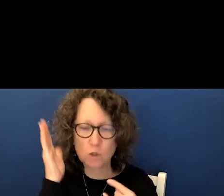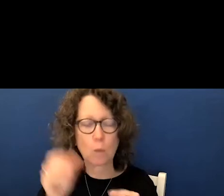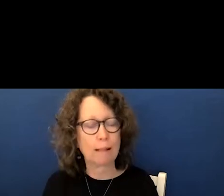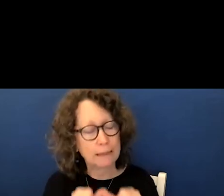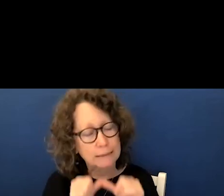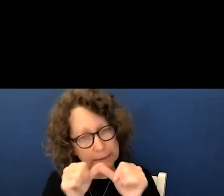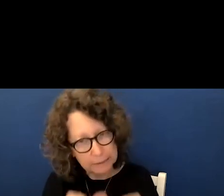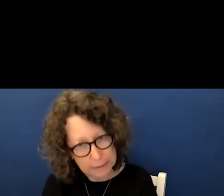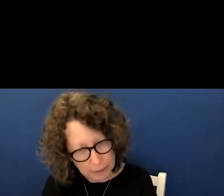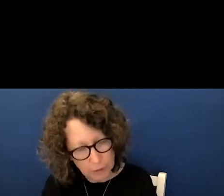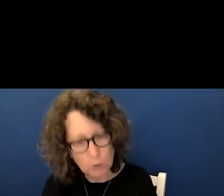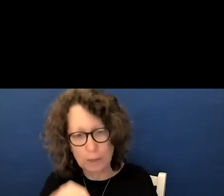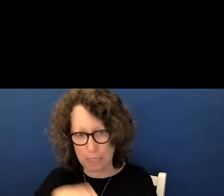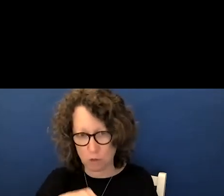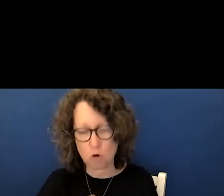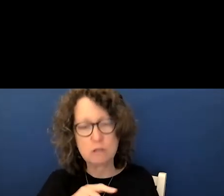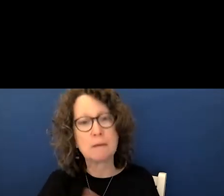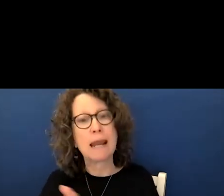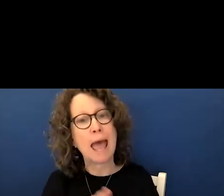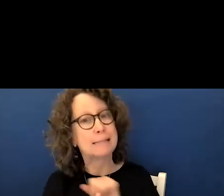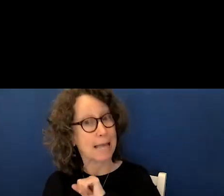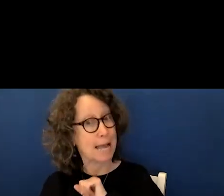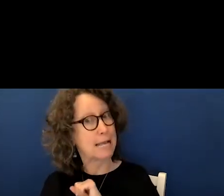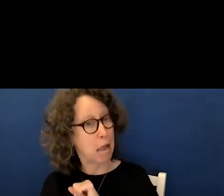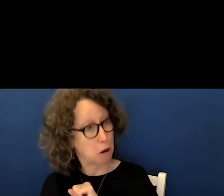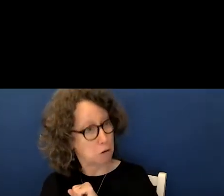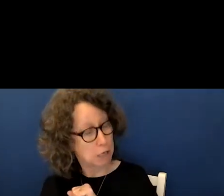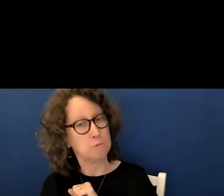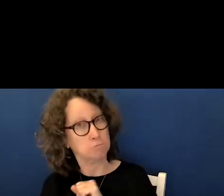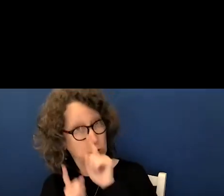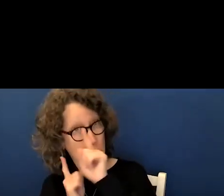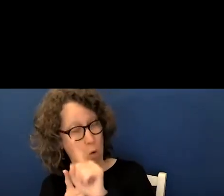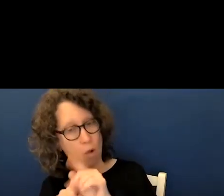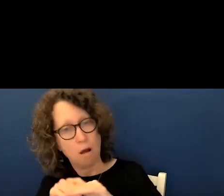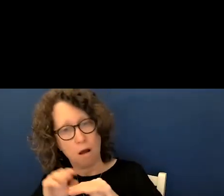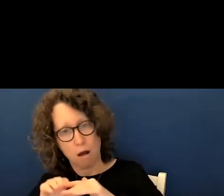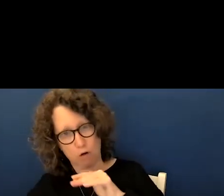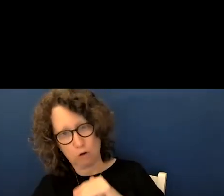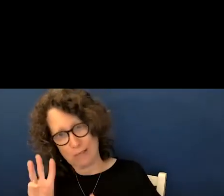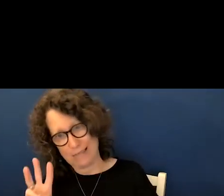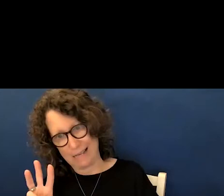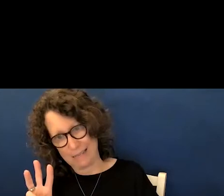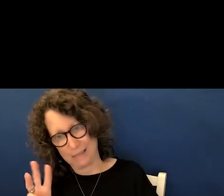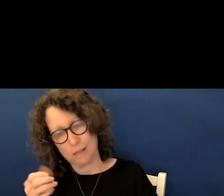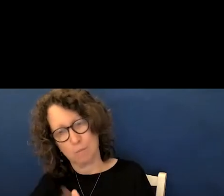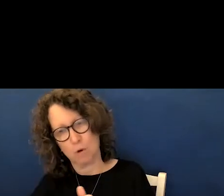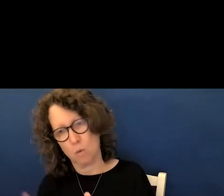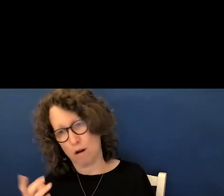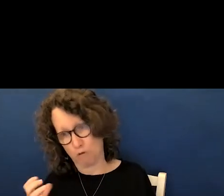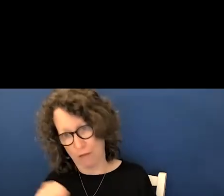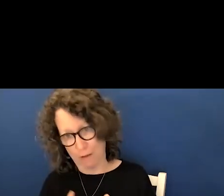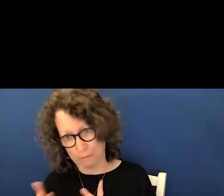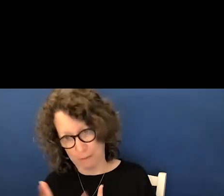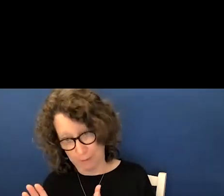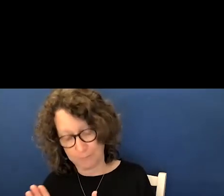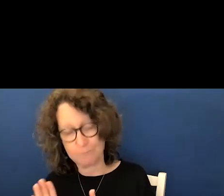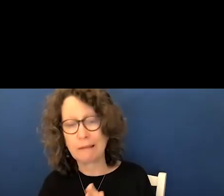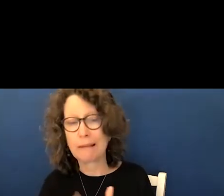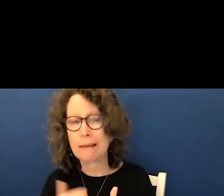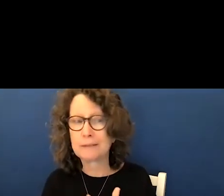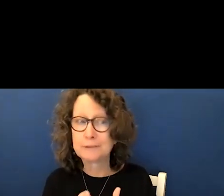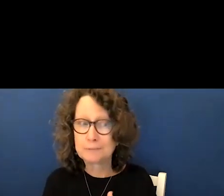indoors but yes as a county we're shooting for that six per 100 000 next slide please